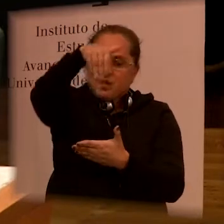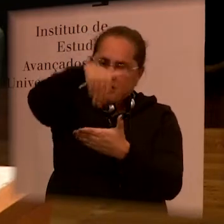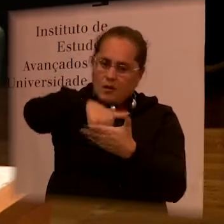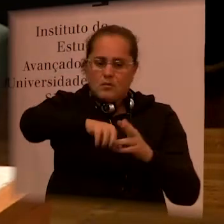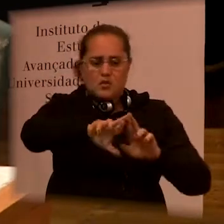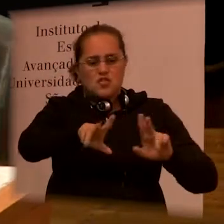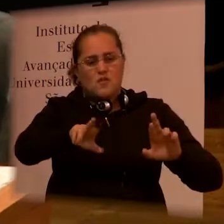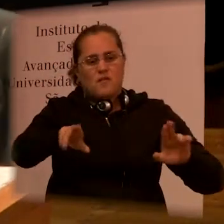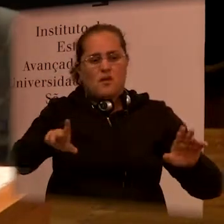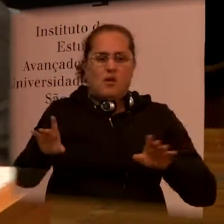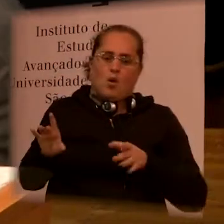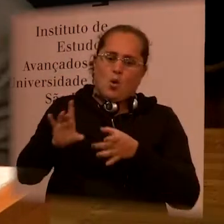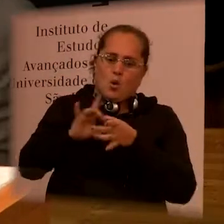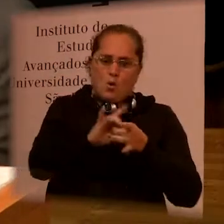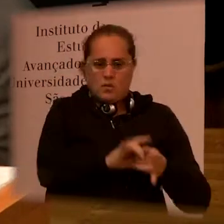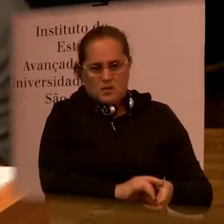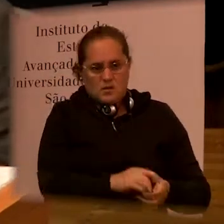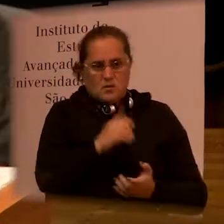their different context